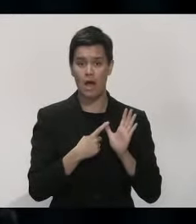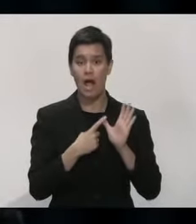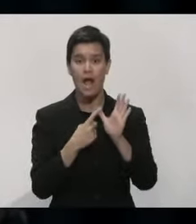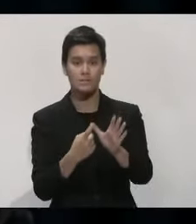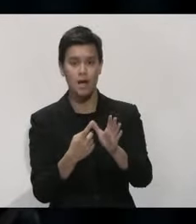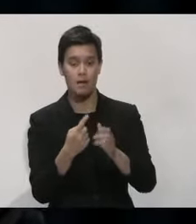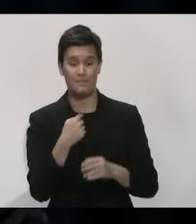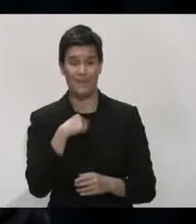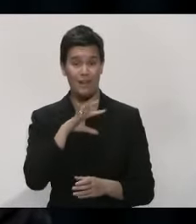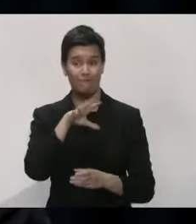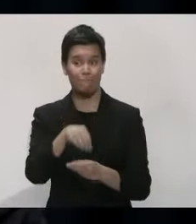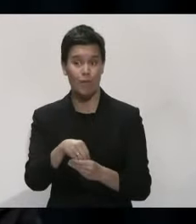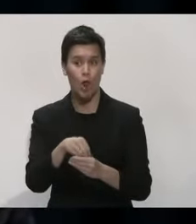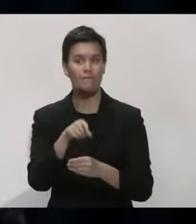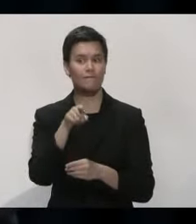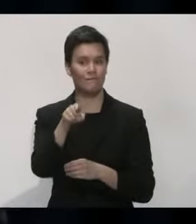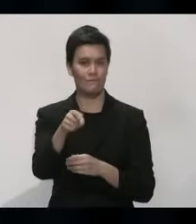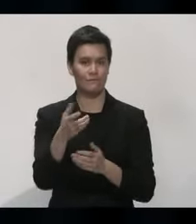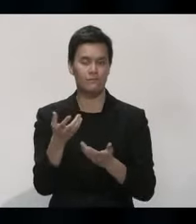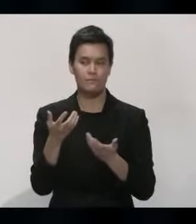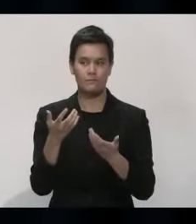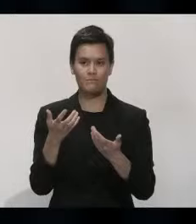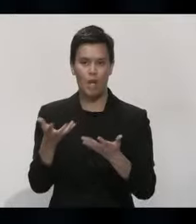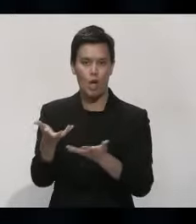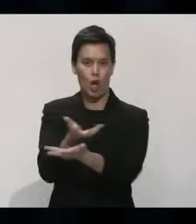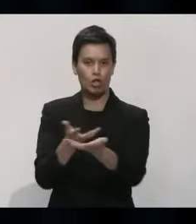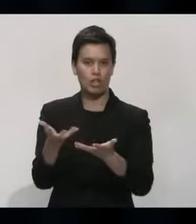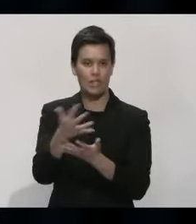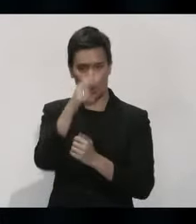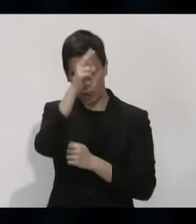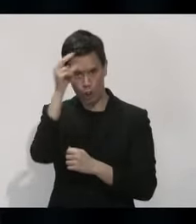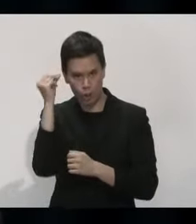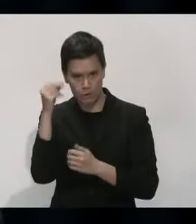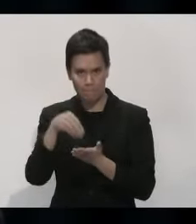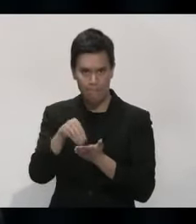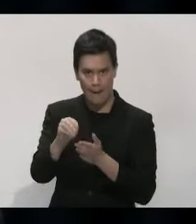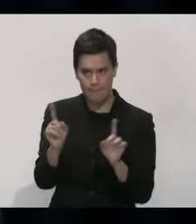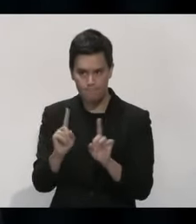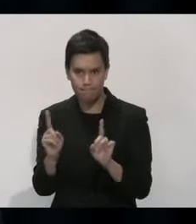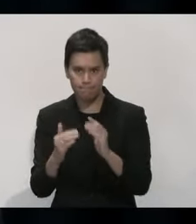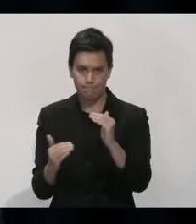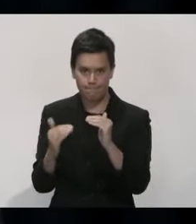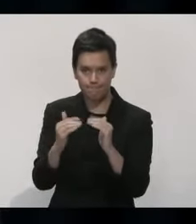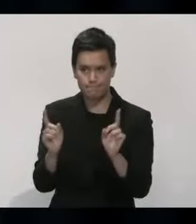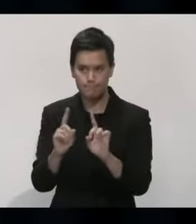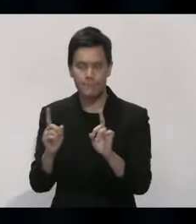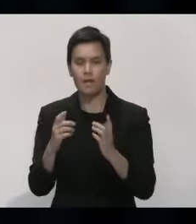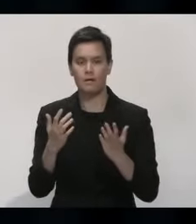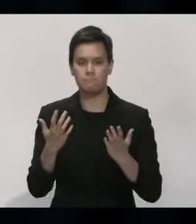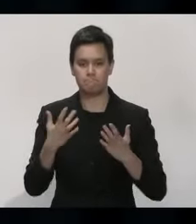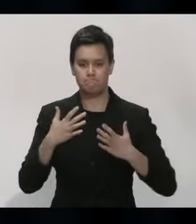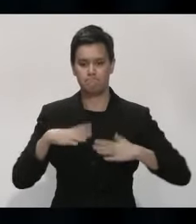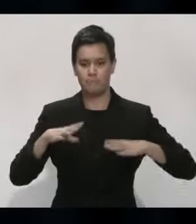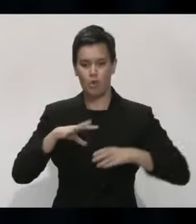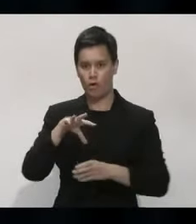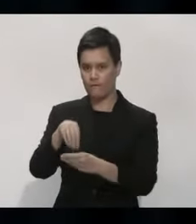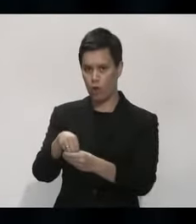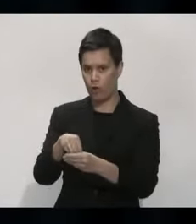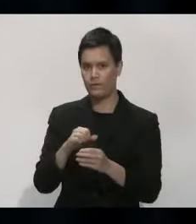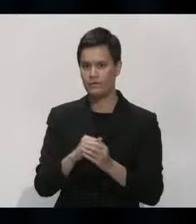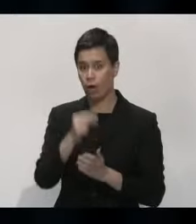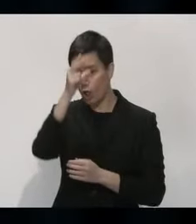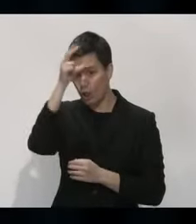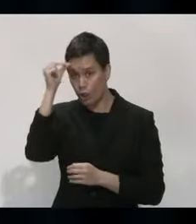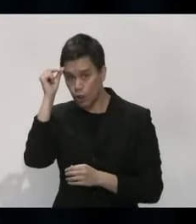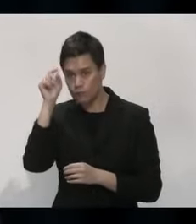in the industrial negotiations as you would not expect me to. Ultimately, they are employed by private practices. They are, you know,